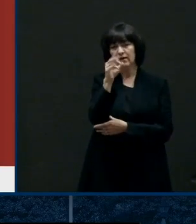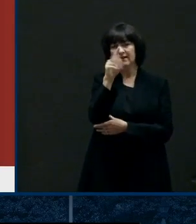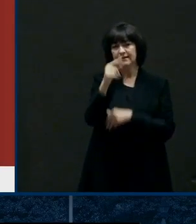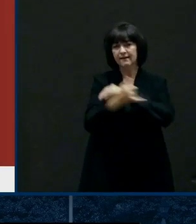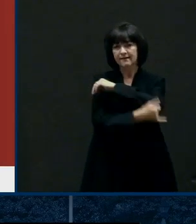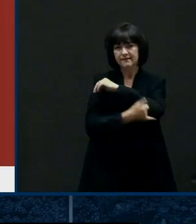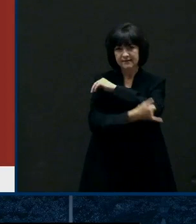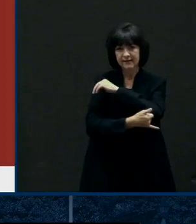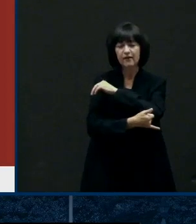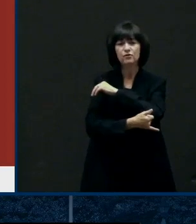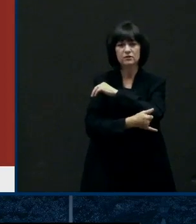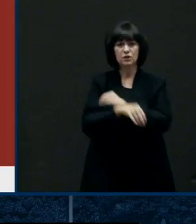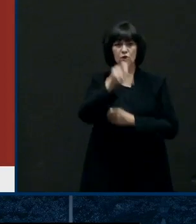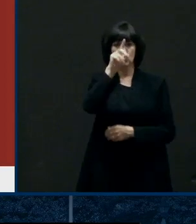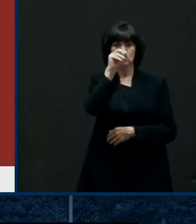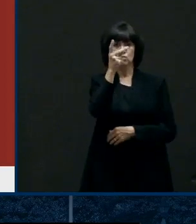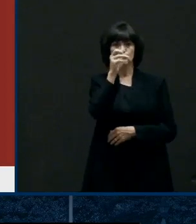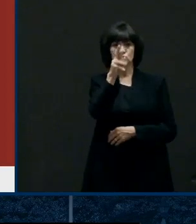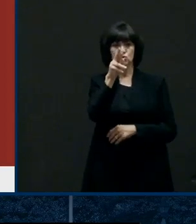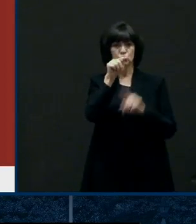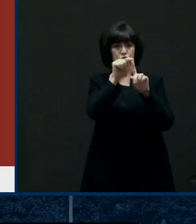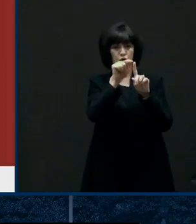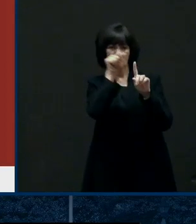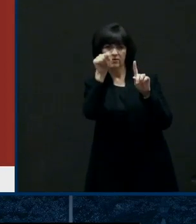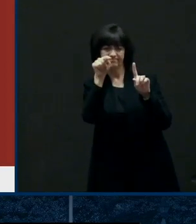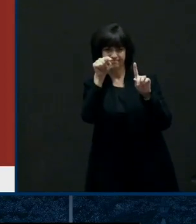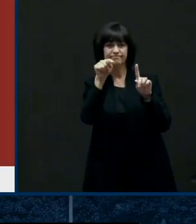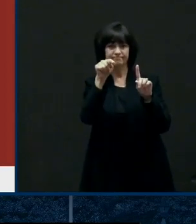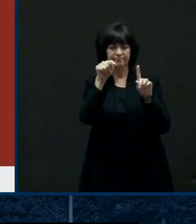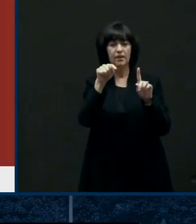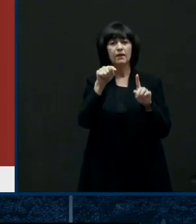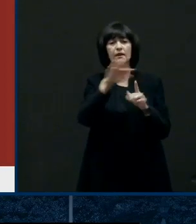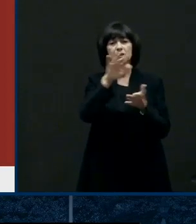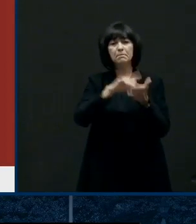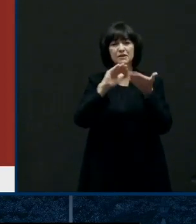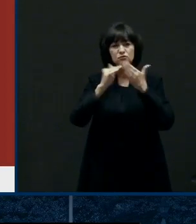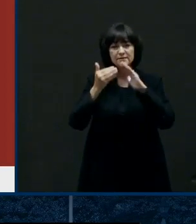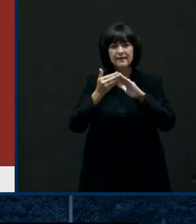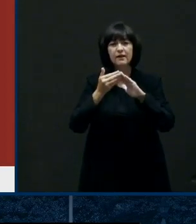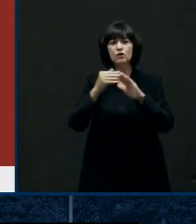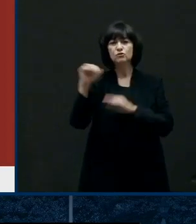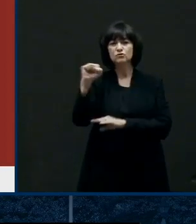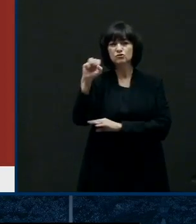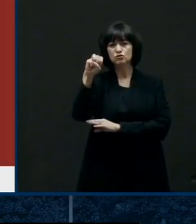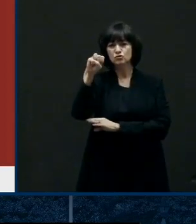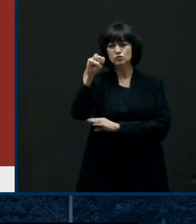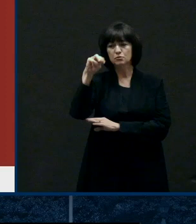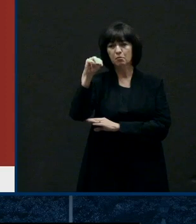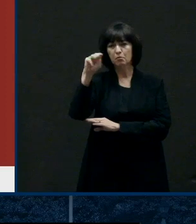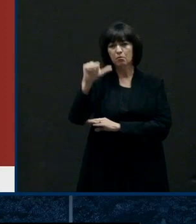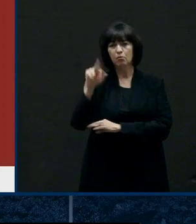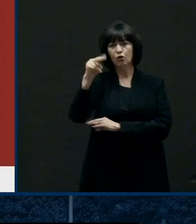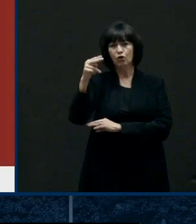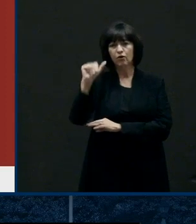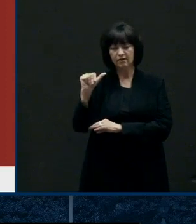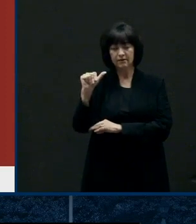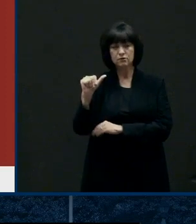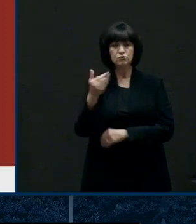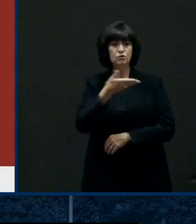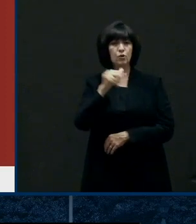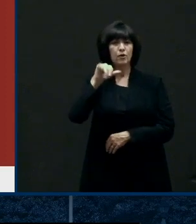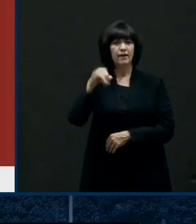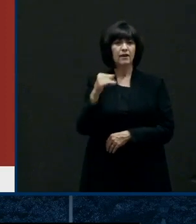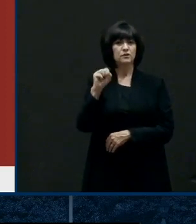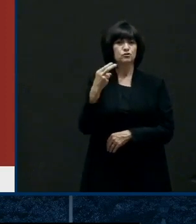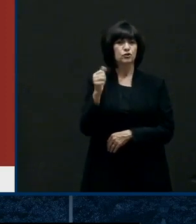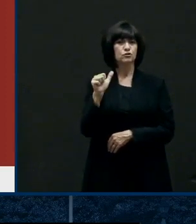outside of Dover, on the way to Smyrna and Middletown. A.J. Shaw, who's here with us again this week,